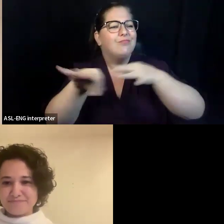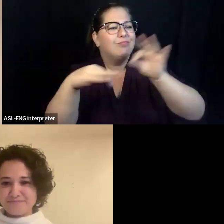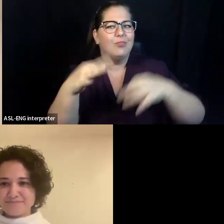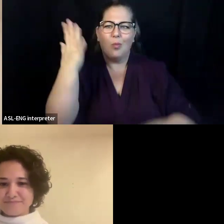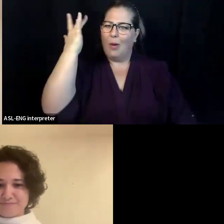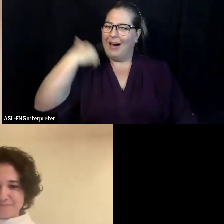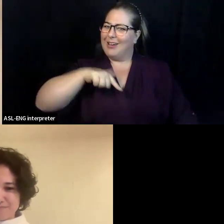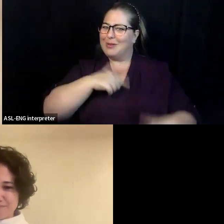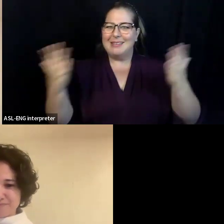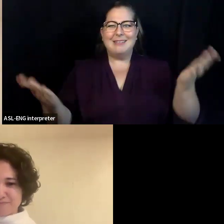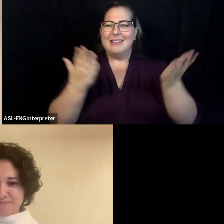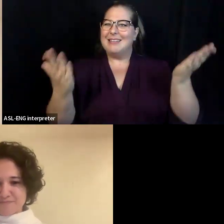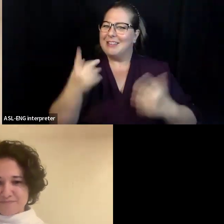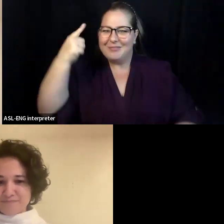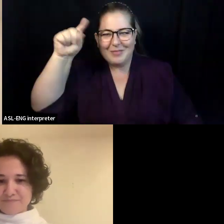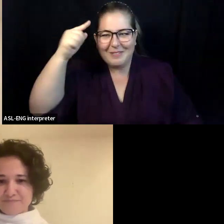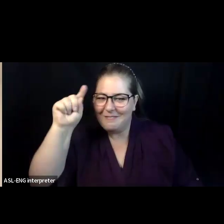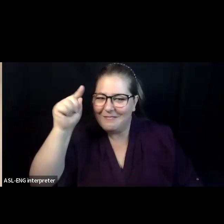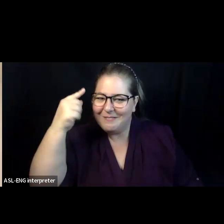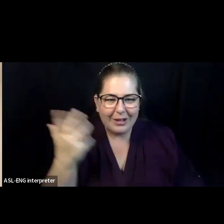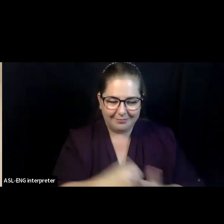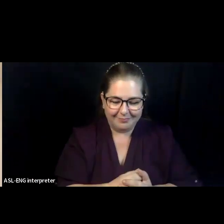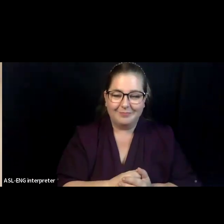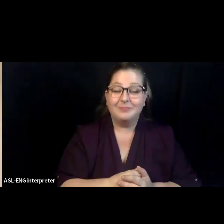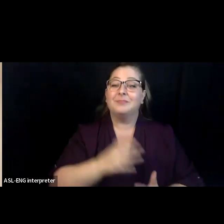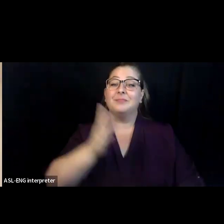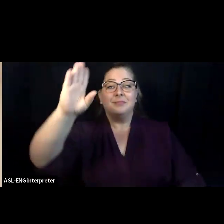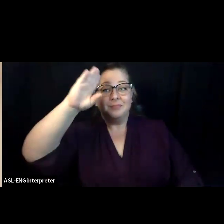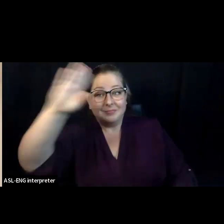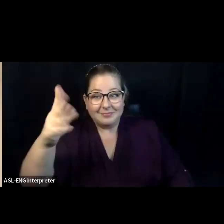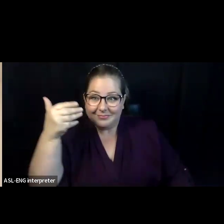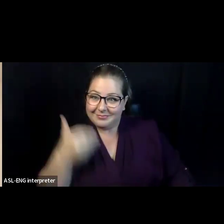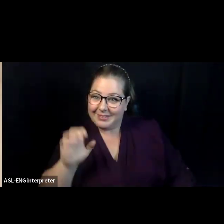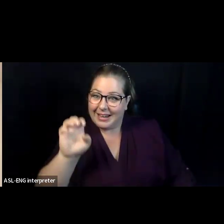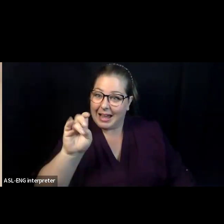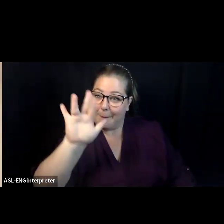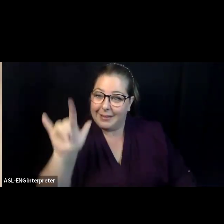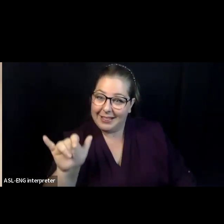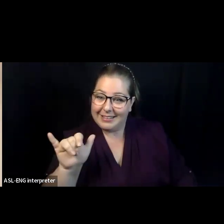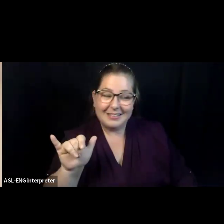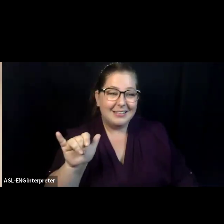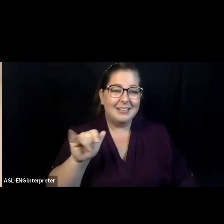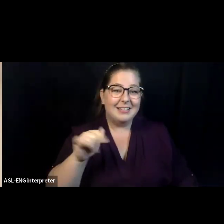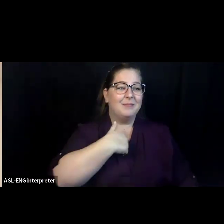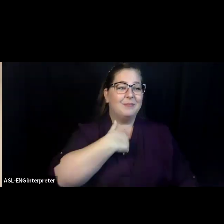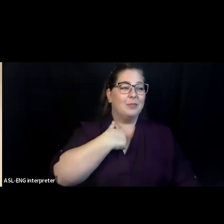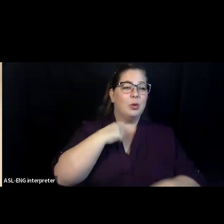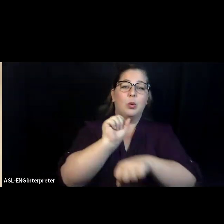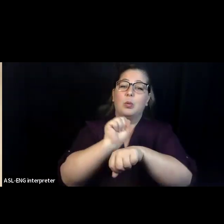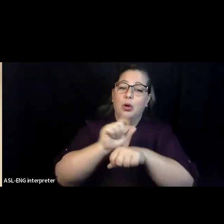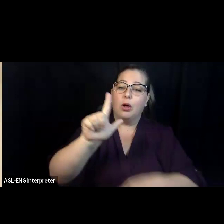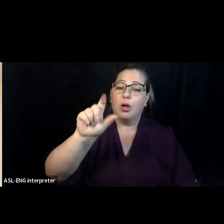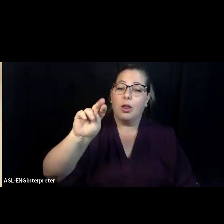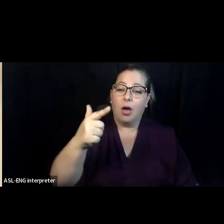Hi, everyone. My name is Emily. I'm with the Longmore Institute on Disability. I serve as interim director there.